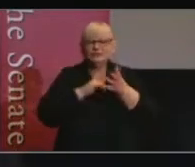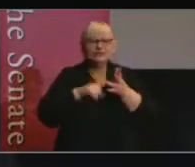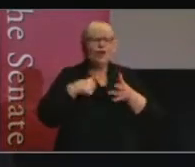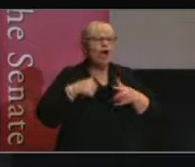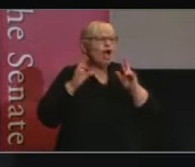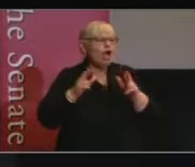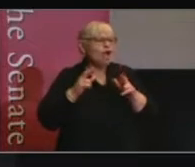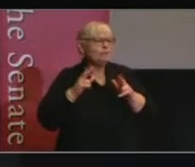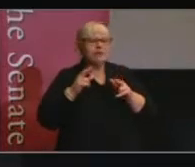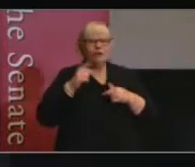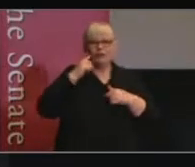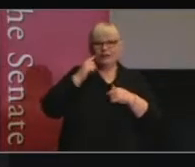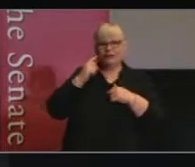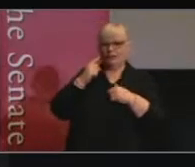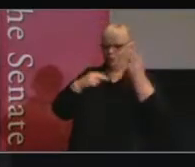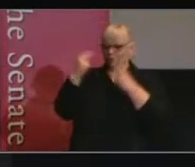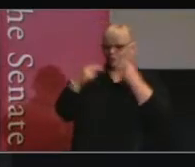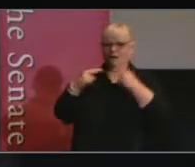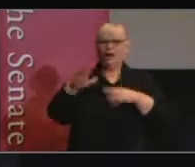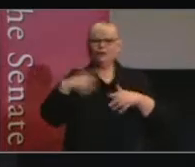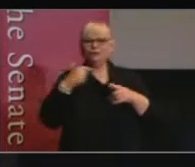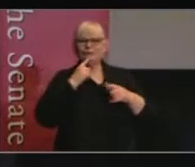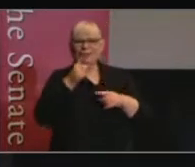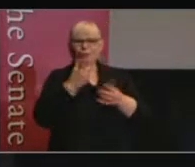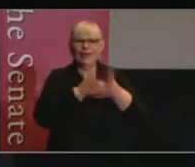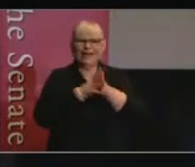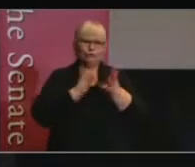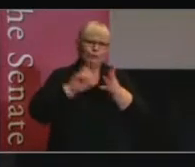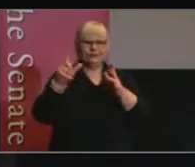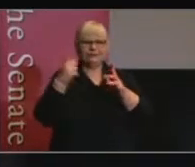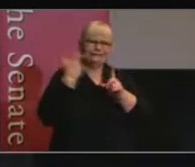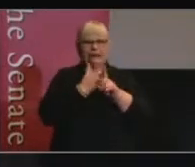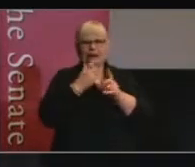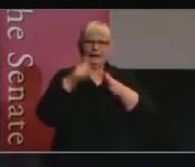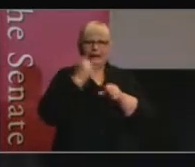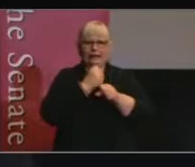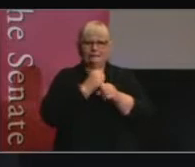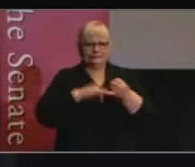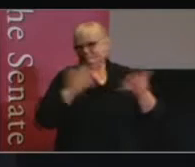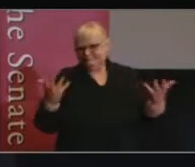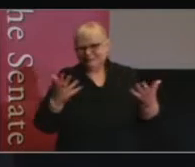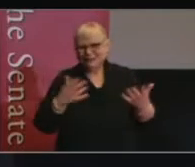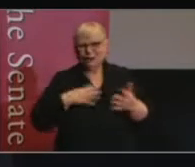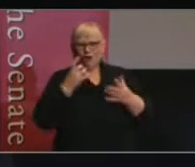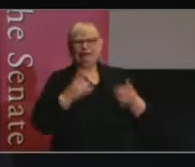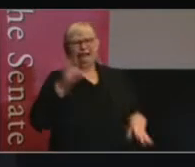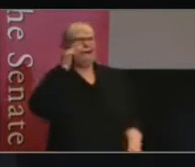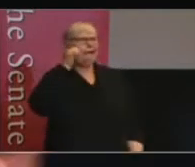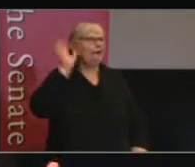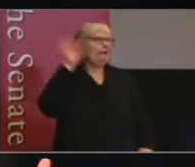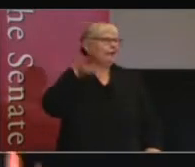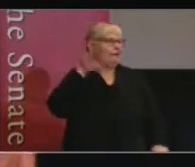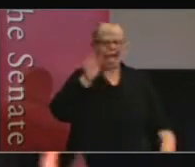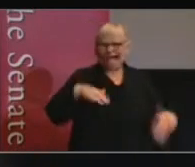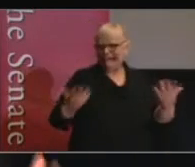don't come across as telling you how to suck eggs. I deeply admire your work. My goal is to take the